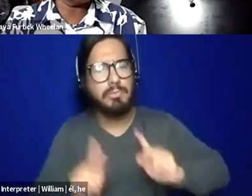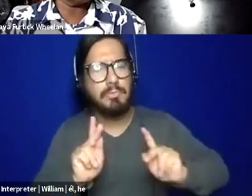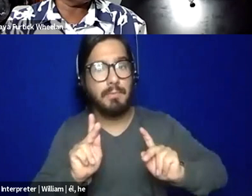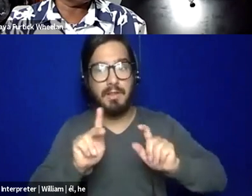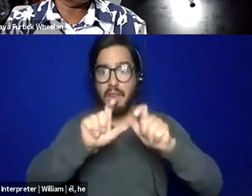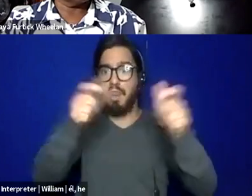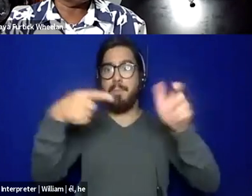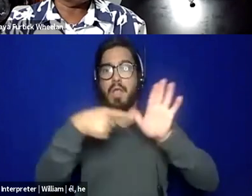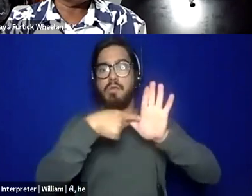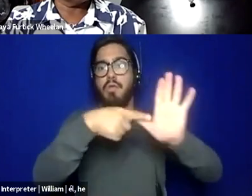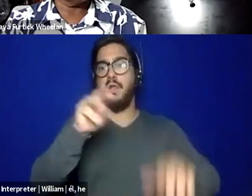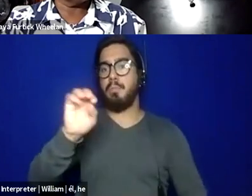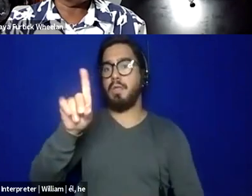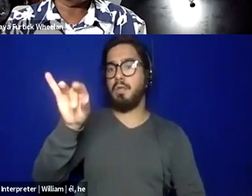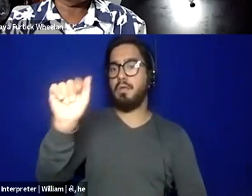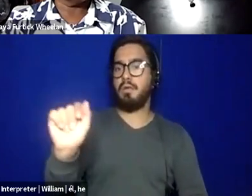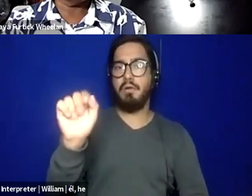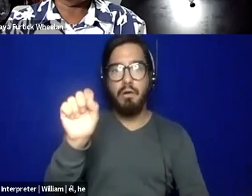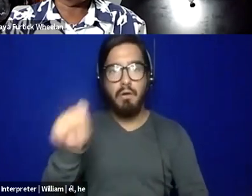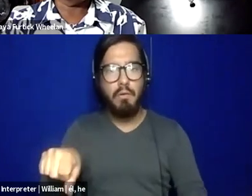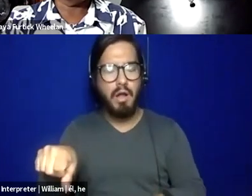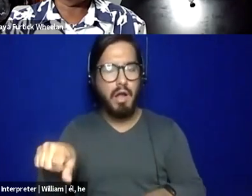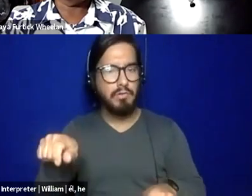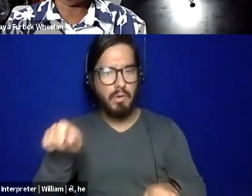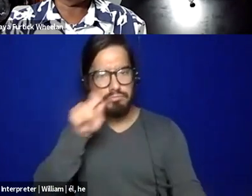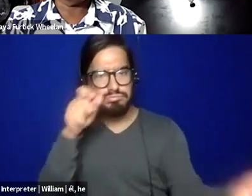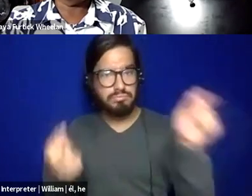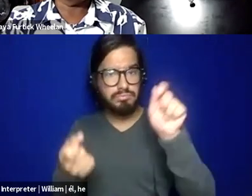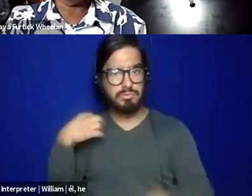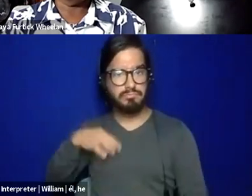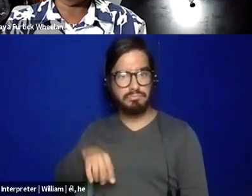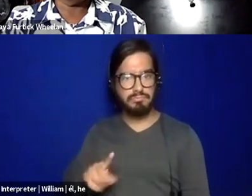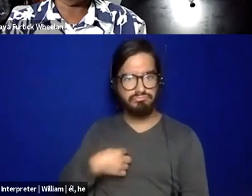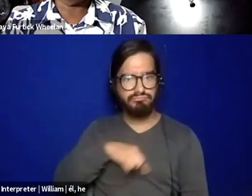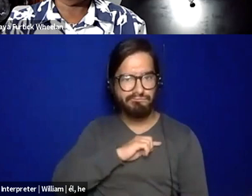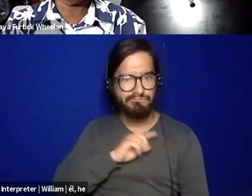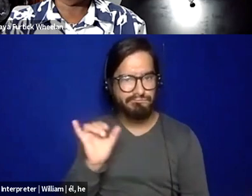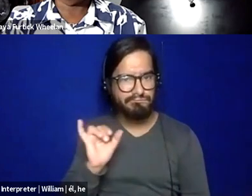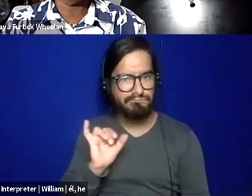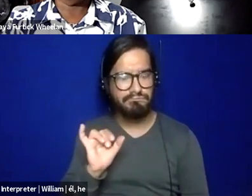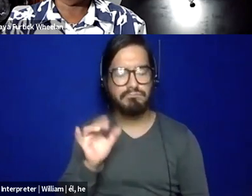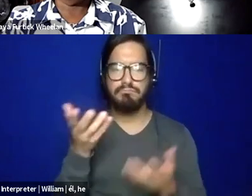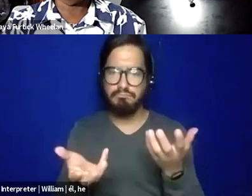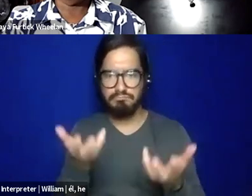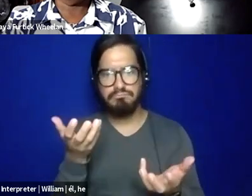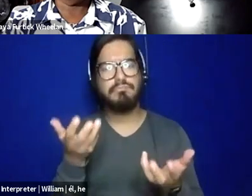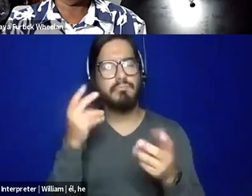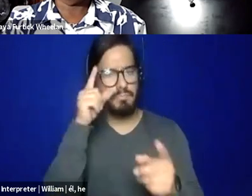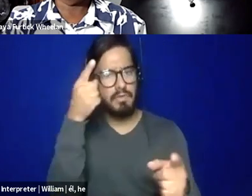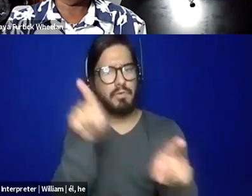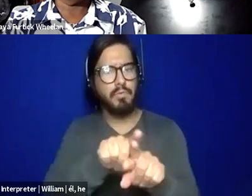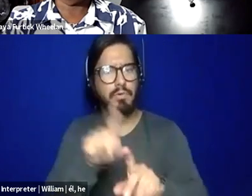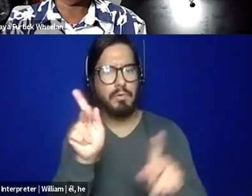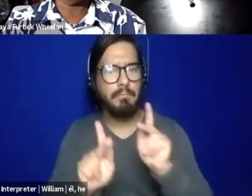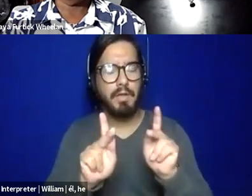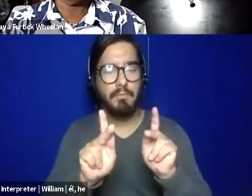you know, so why not? It can work the other way around. Um, I think I'll just, I agree with what folks said, but I'll just add that,